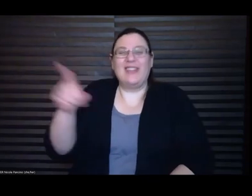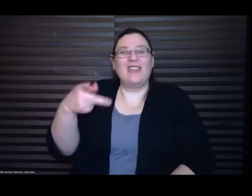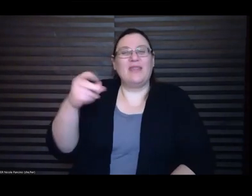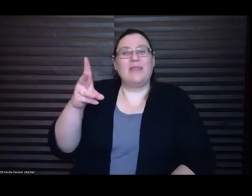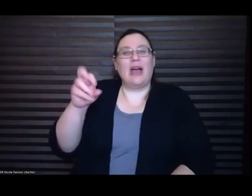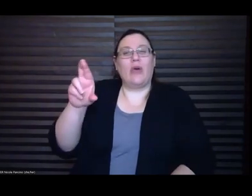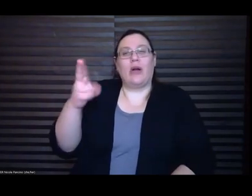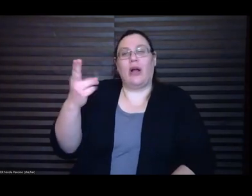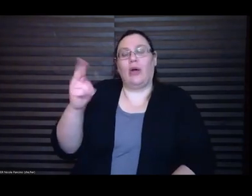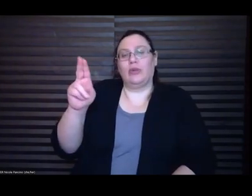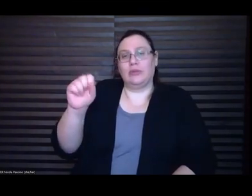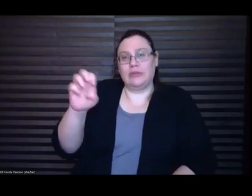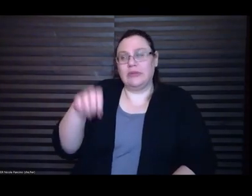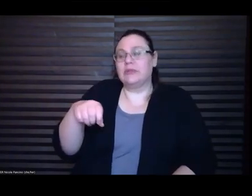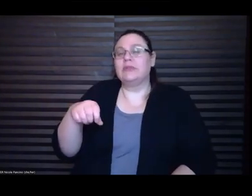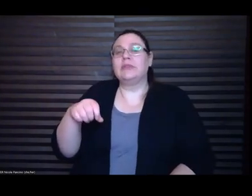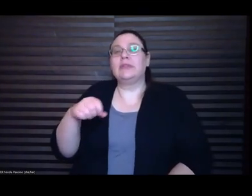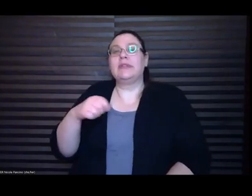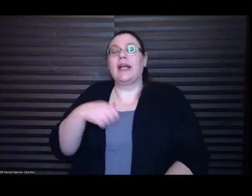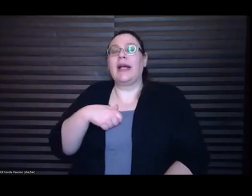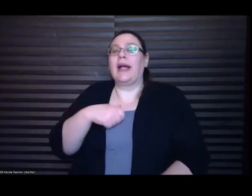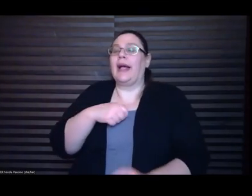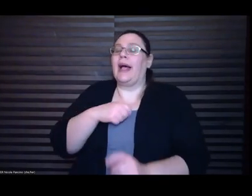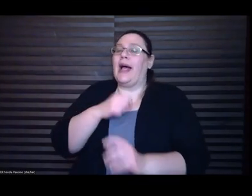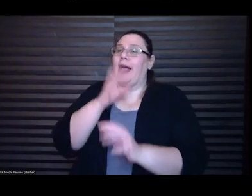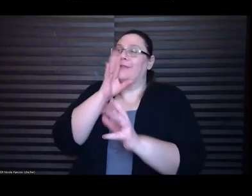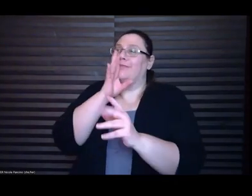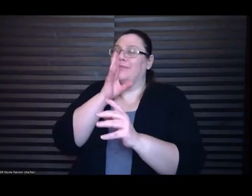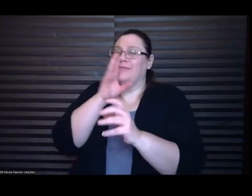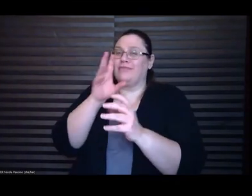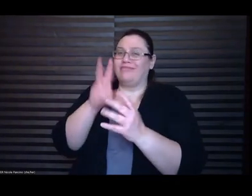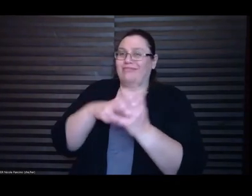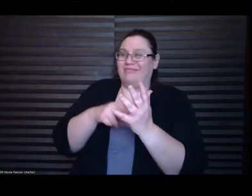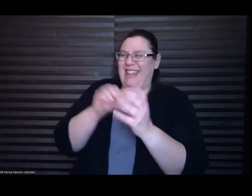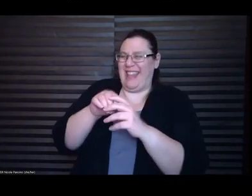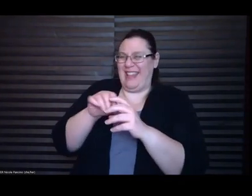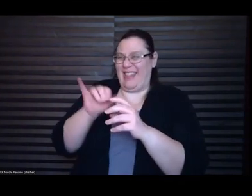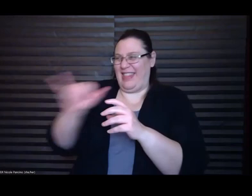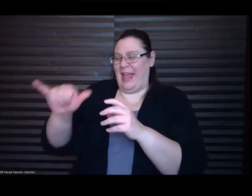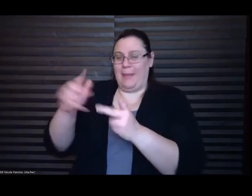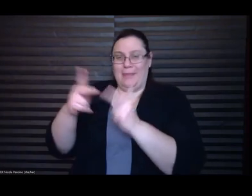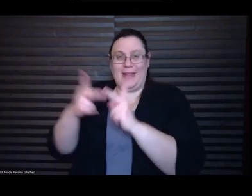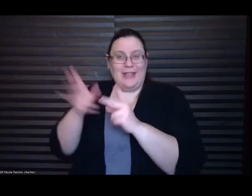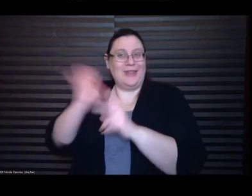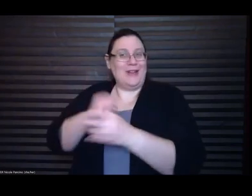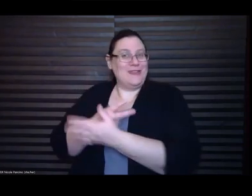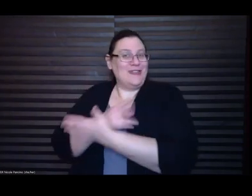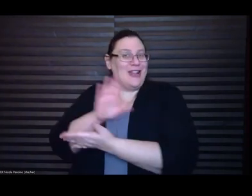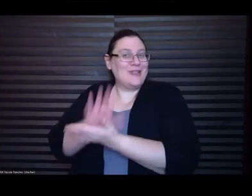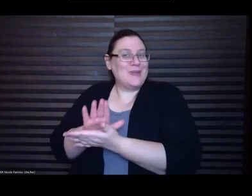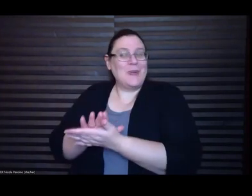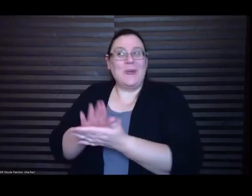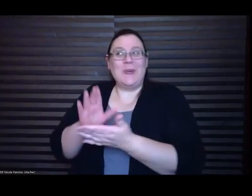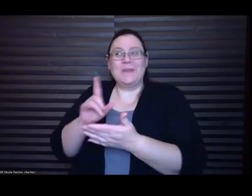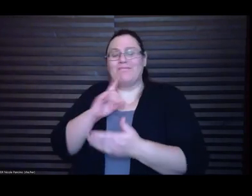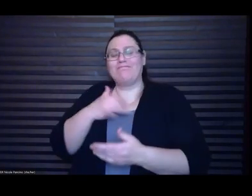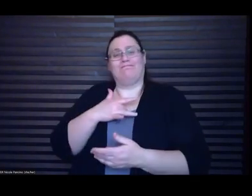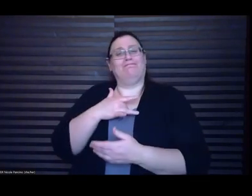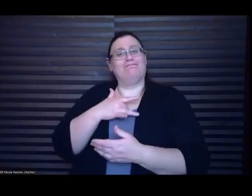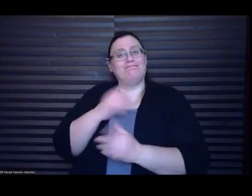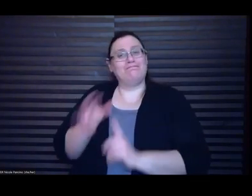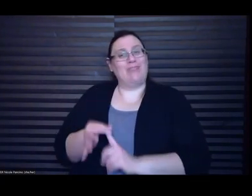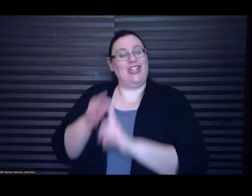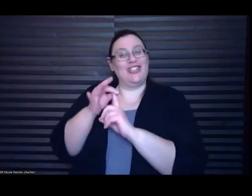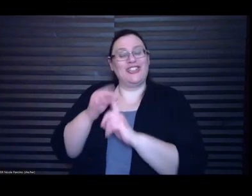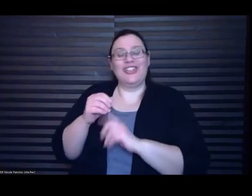um um it was really special and it was it was that moment where I was in the room with surrounded